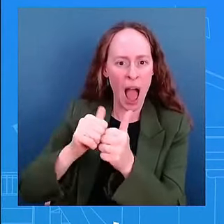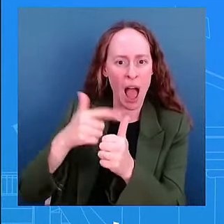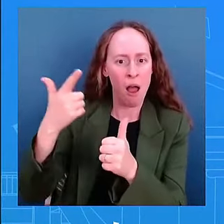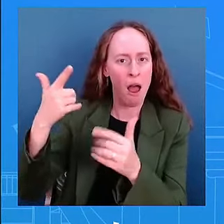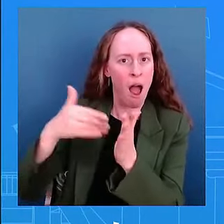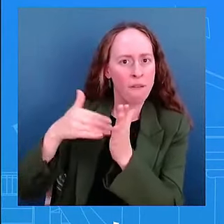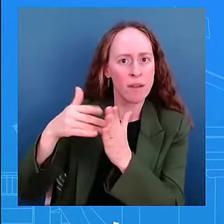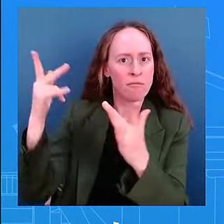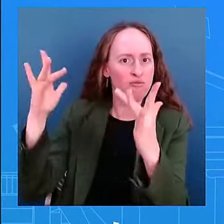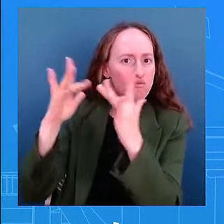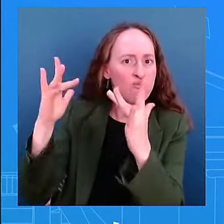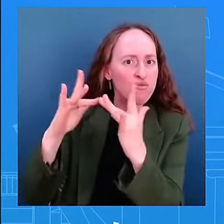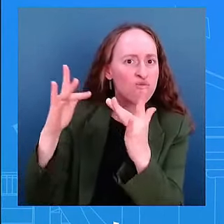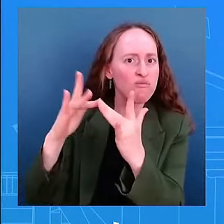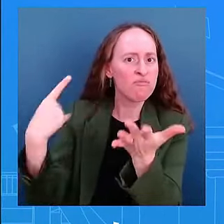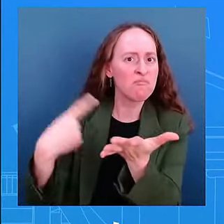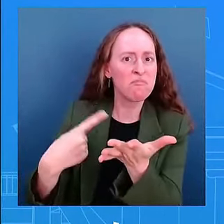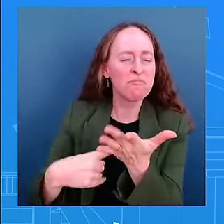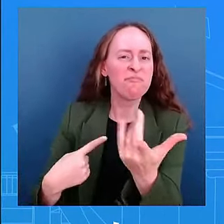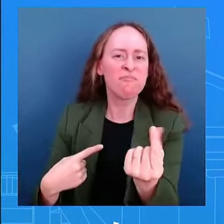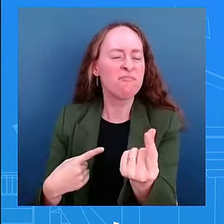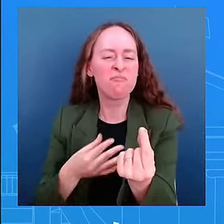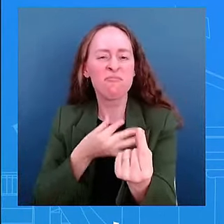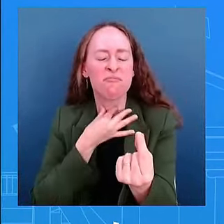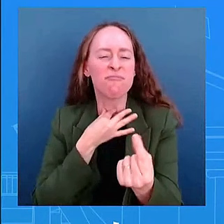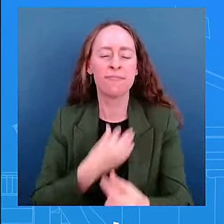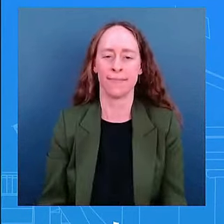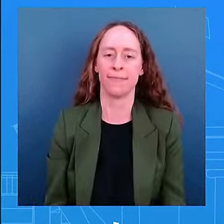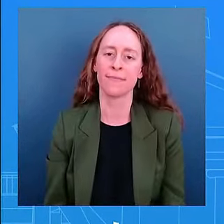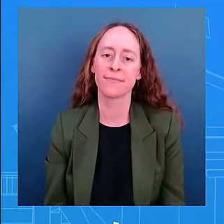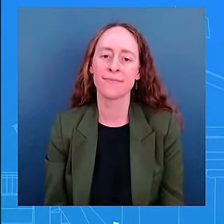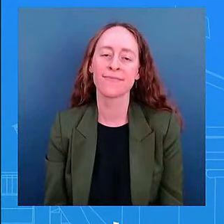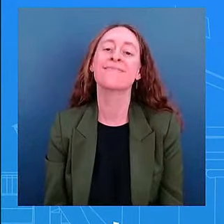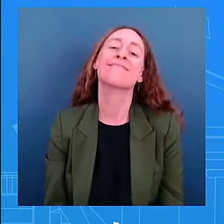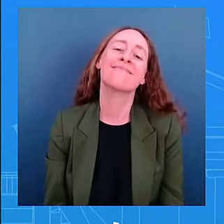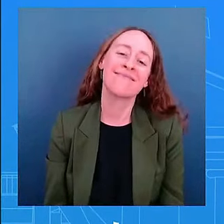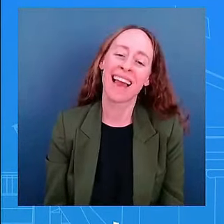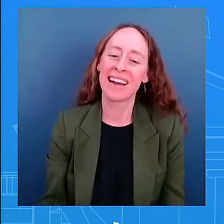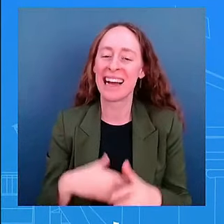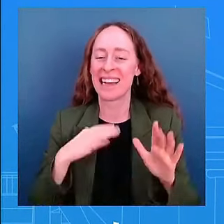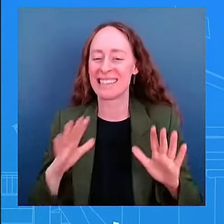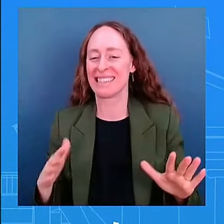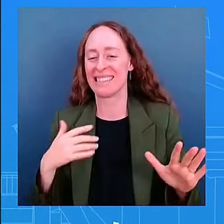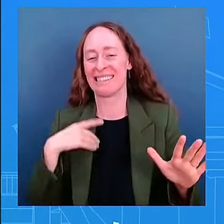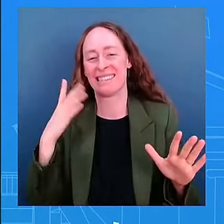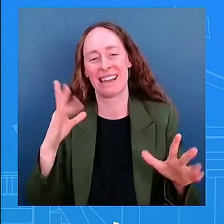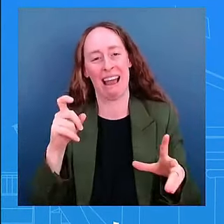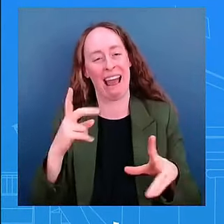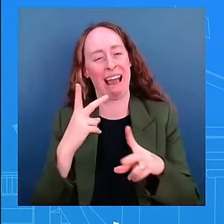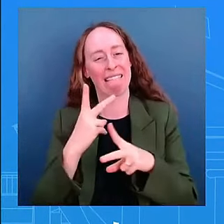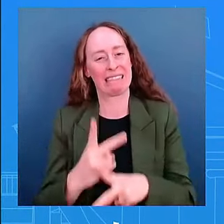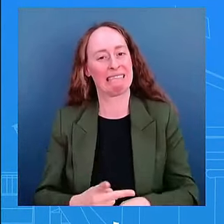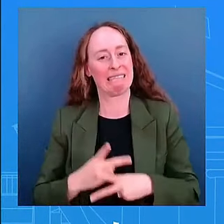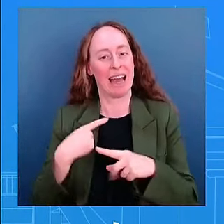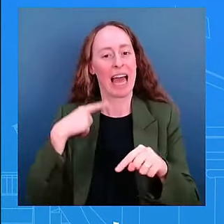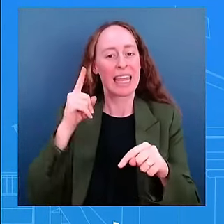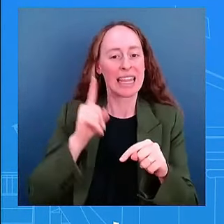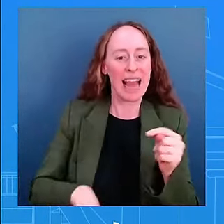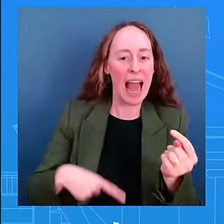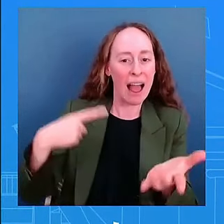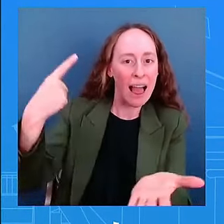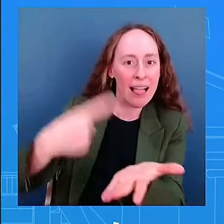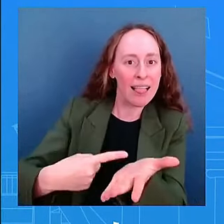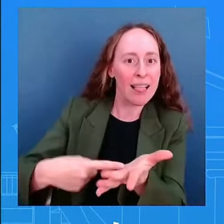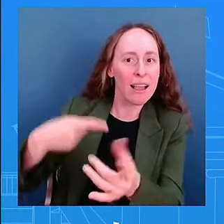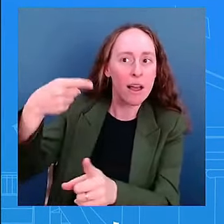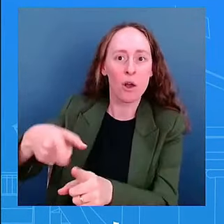uh not going to speak to uh the running mate or anything like that i'm not going to go beyond what the president uh